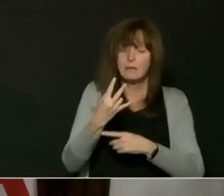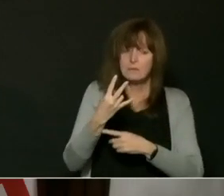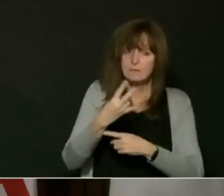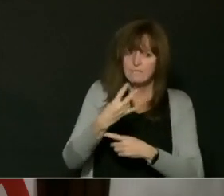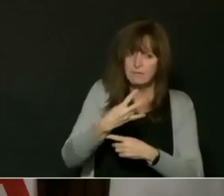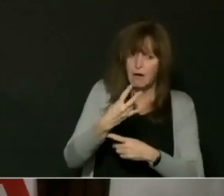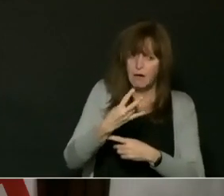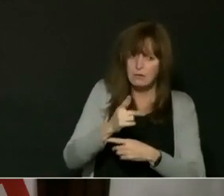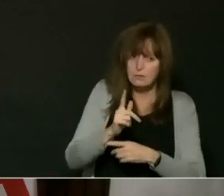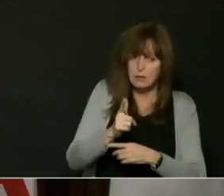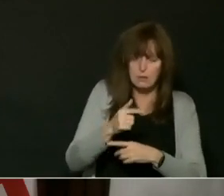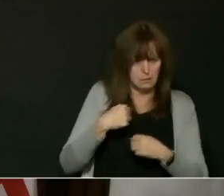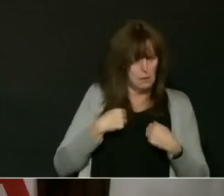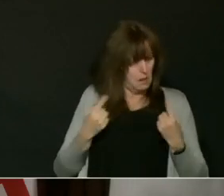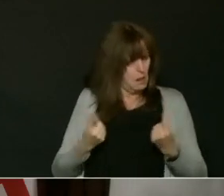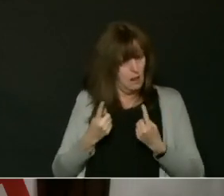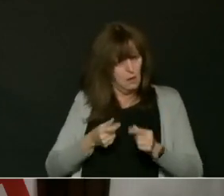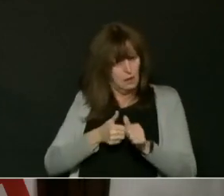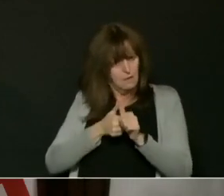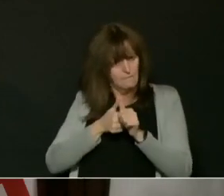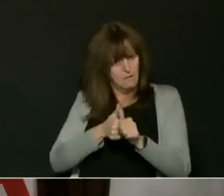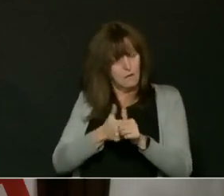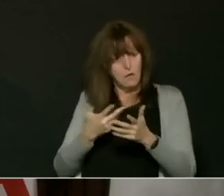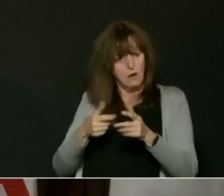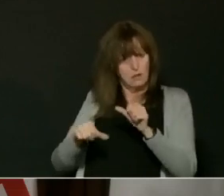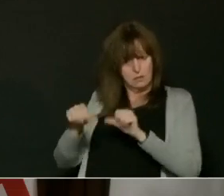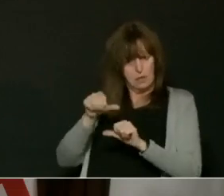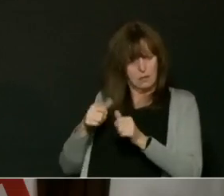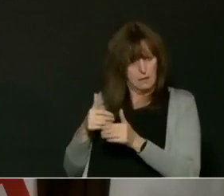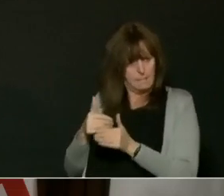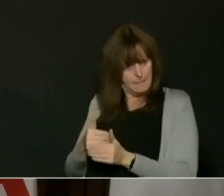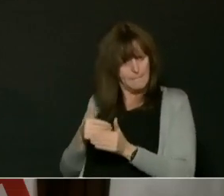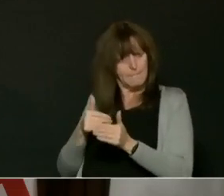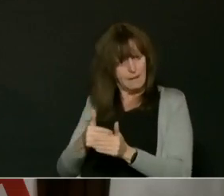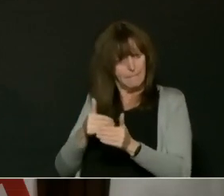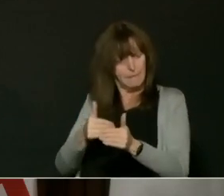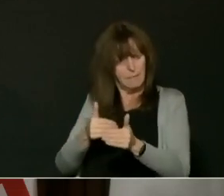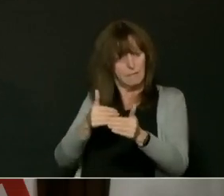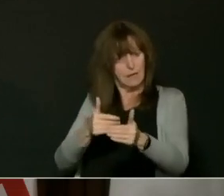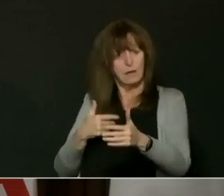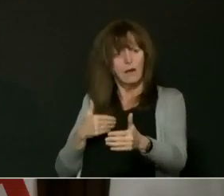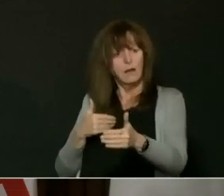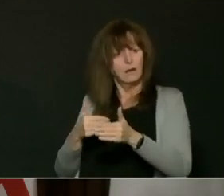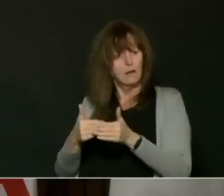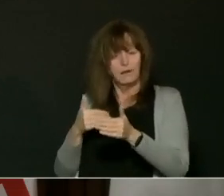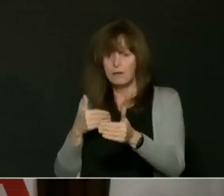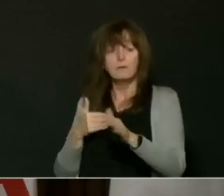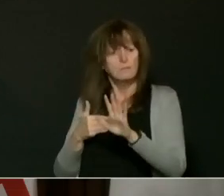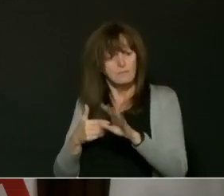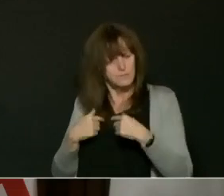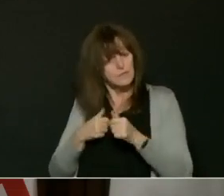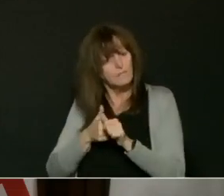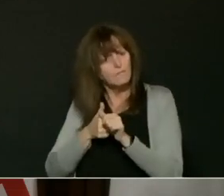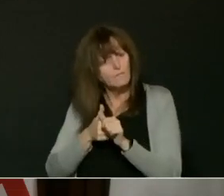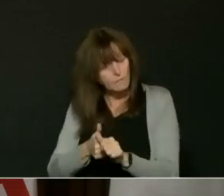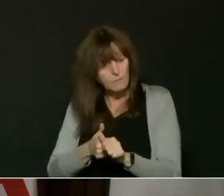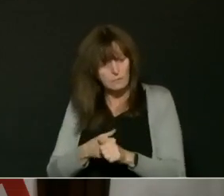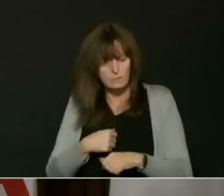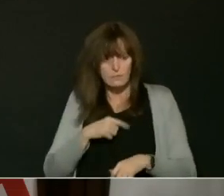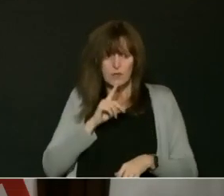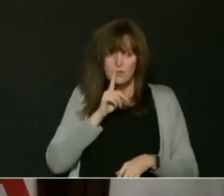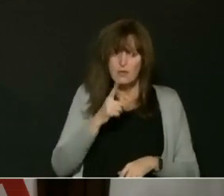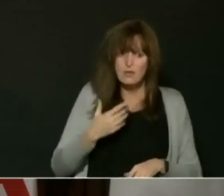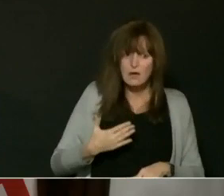data and the science. I'm just so pleased that our hospitalization rates are coming down very rapidly. They went up